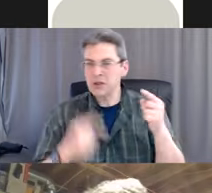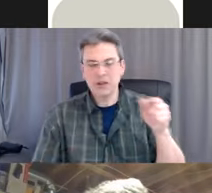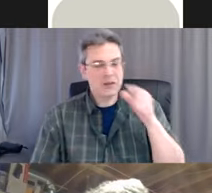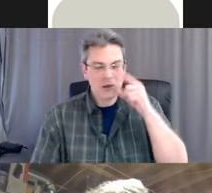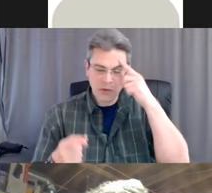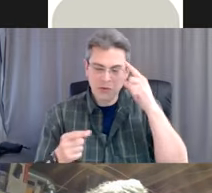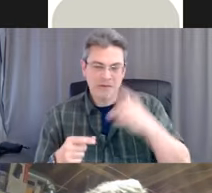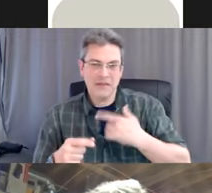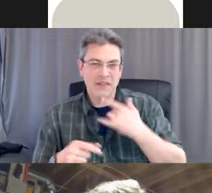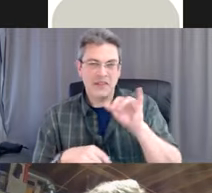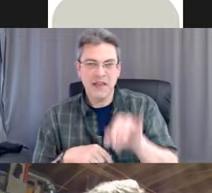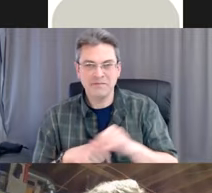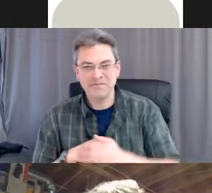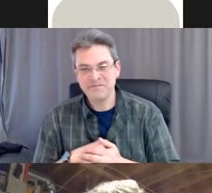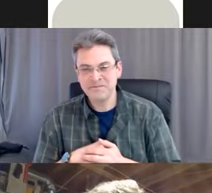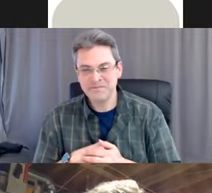Thanks, Tim. Awesome.